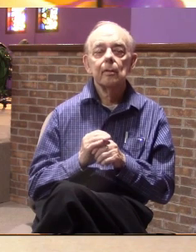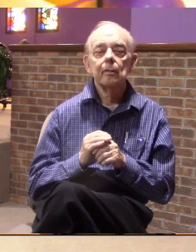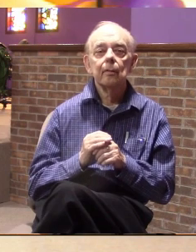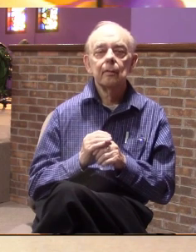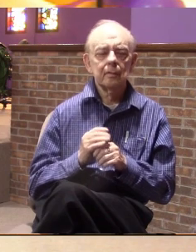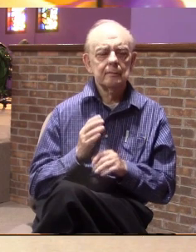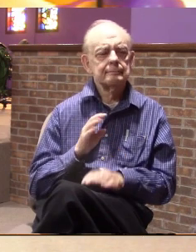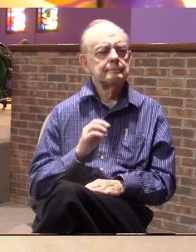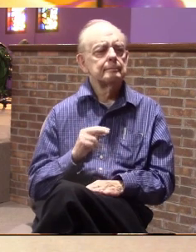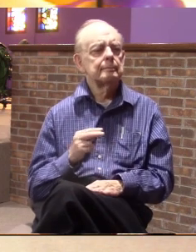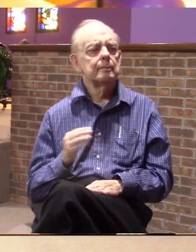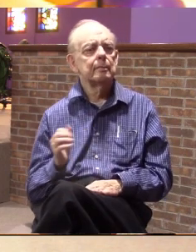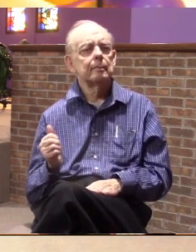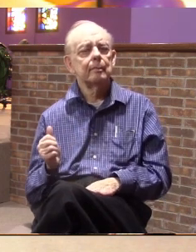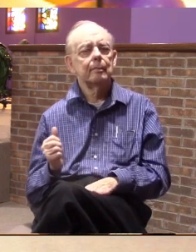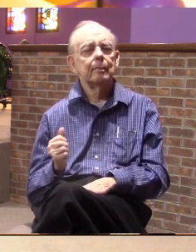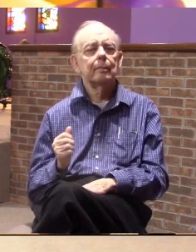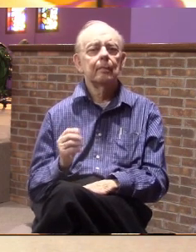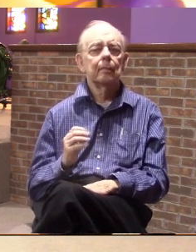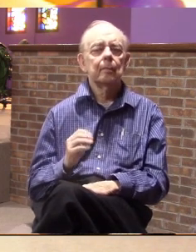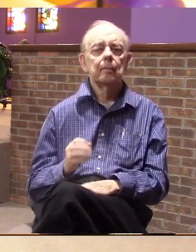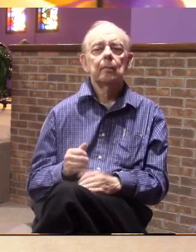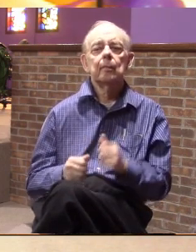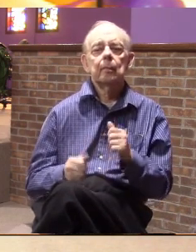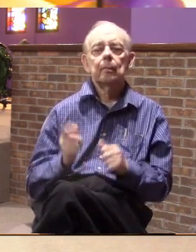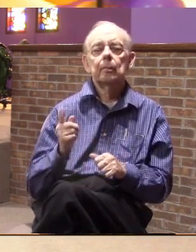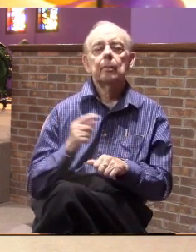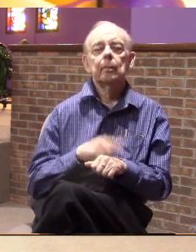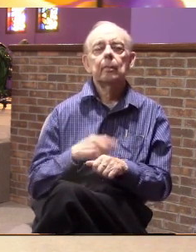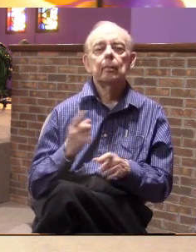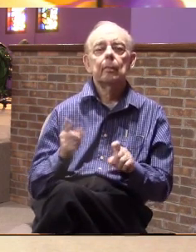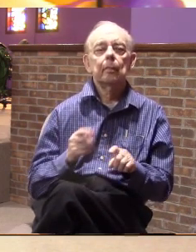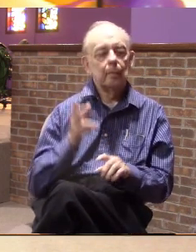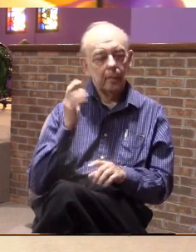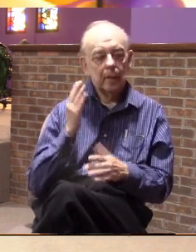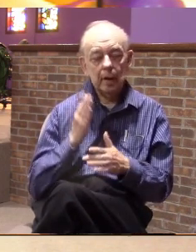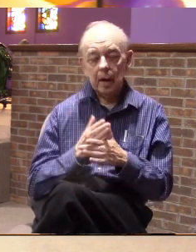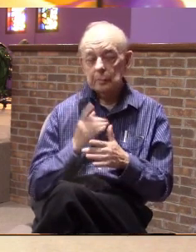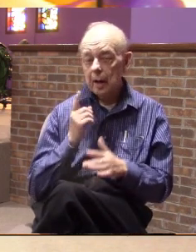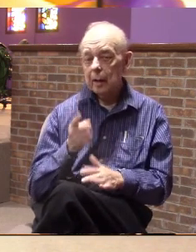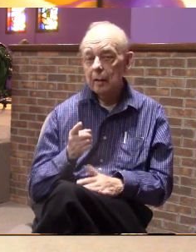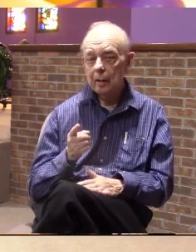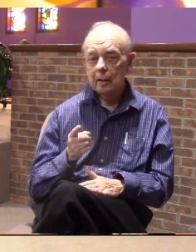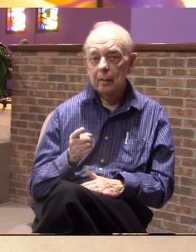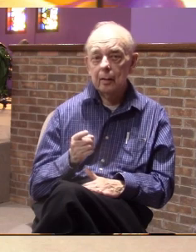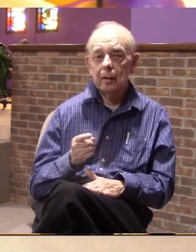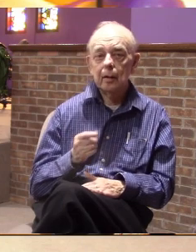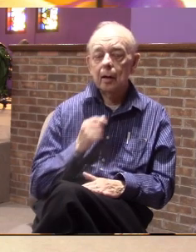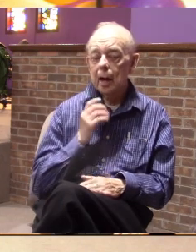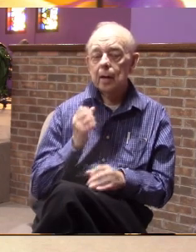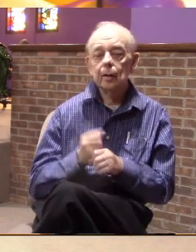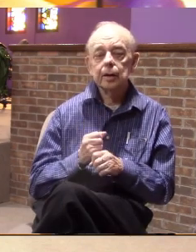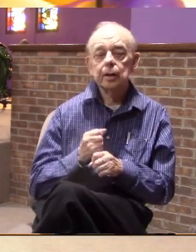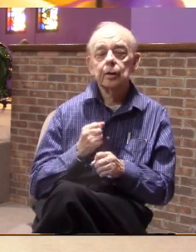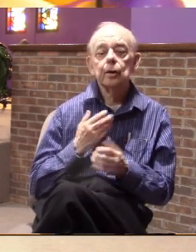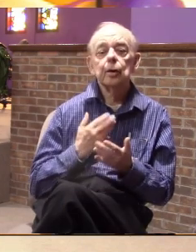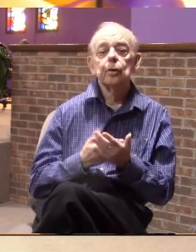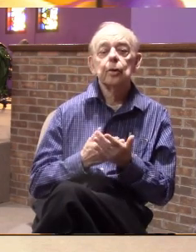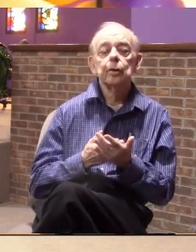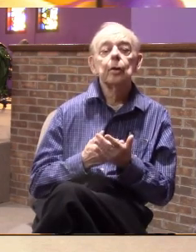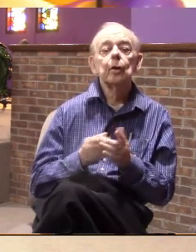hmm most time when I irritate you I don't get good works and love